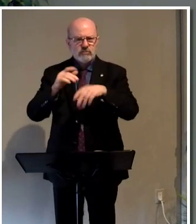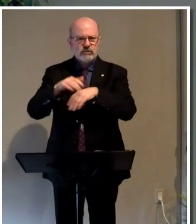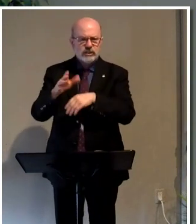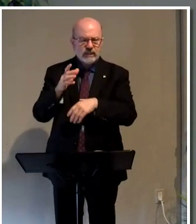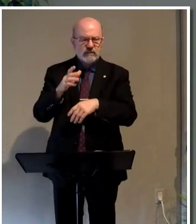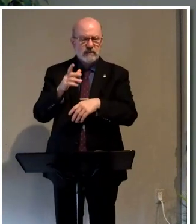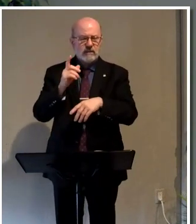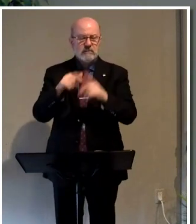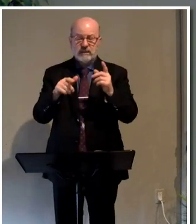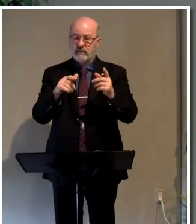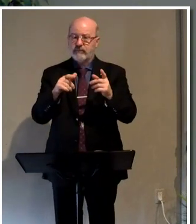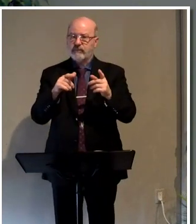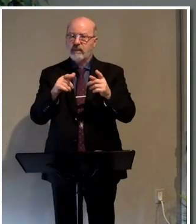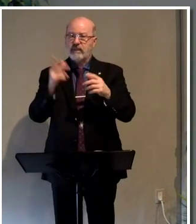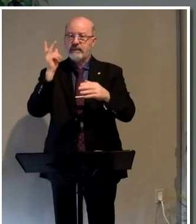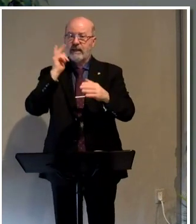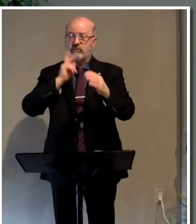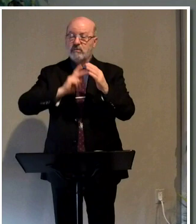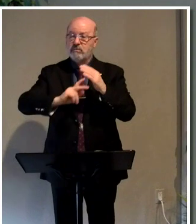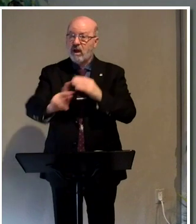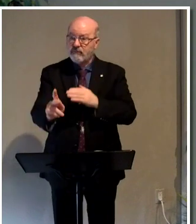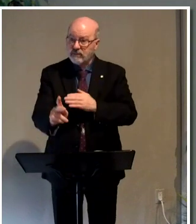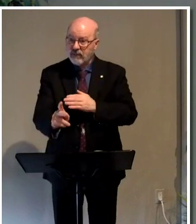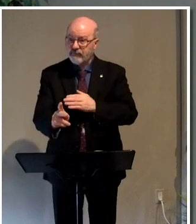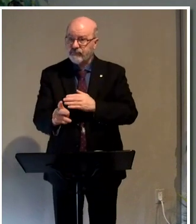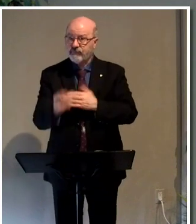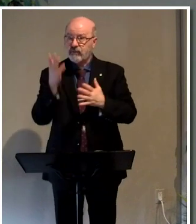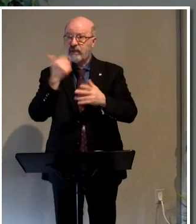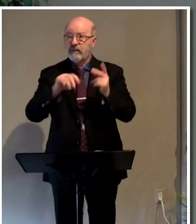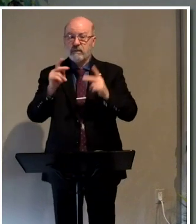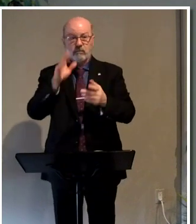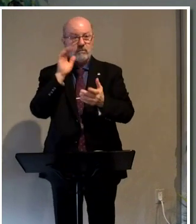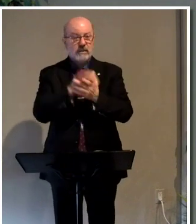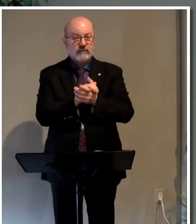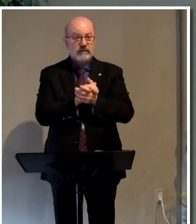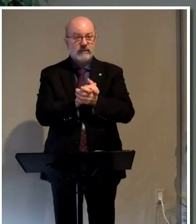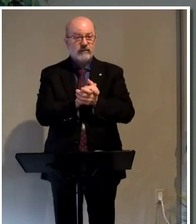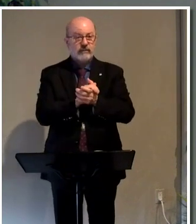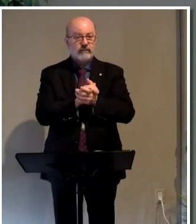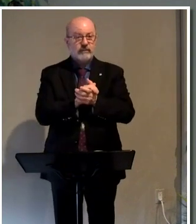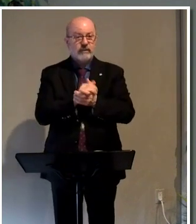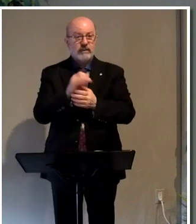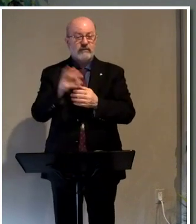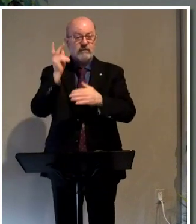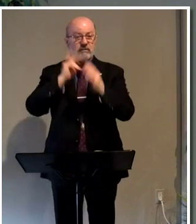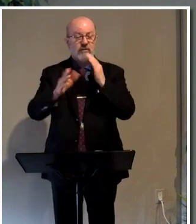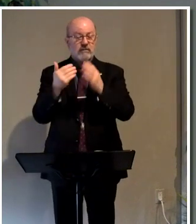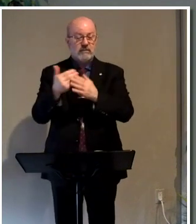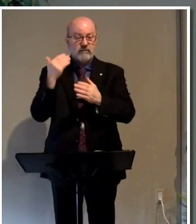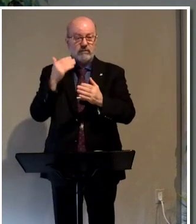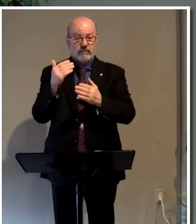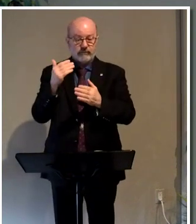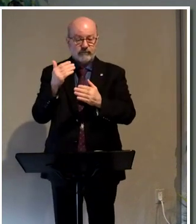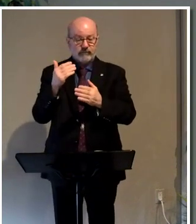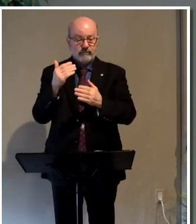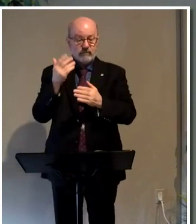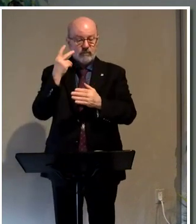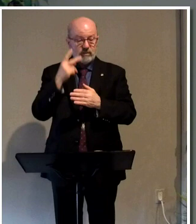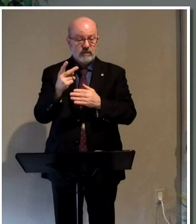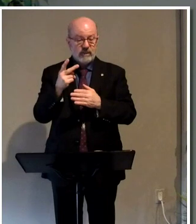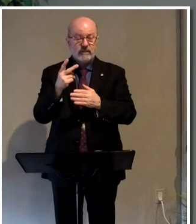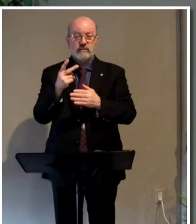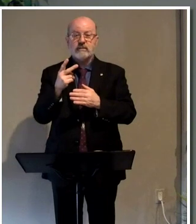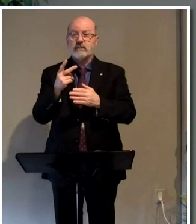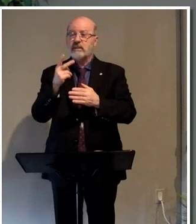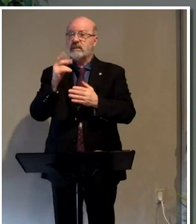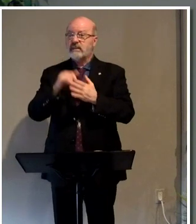fact that it was prophesied. I don't know that anybody would have believed it if it hadn't been prophesied before. But to turn back and see that, to